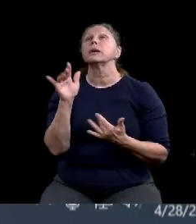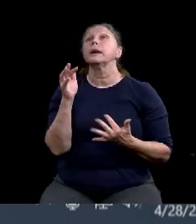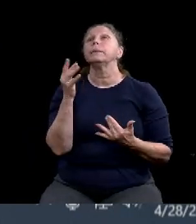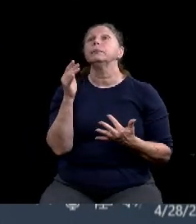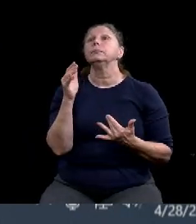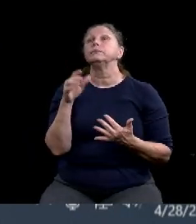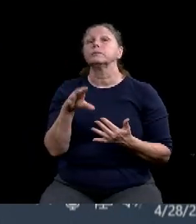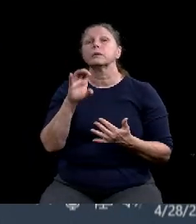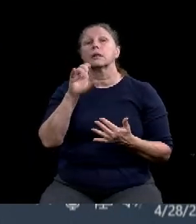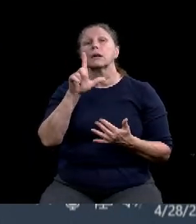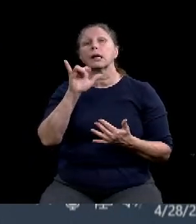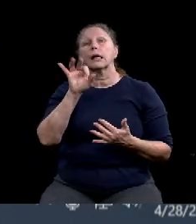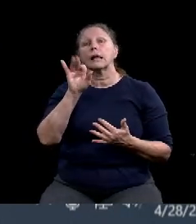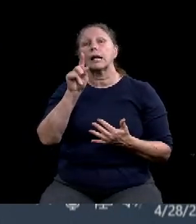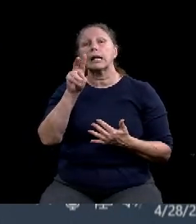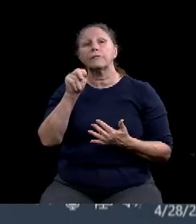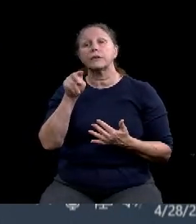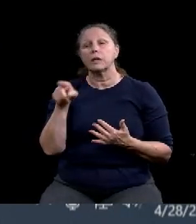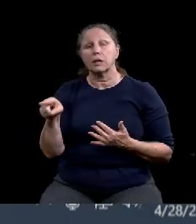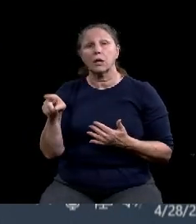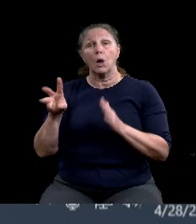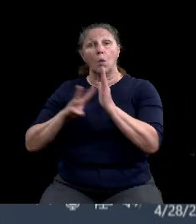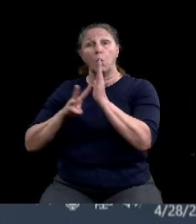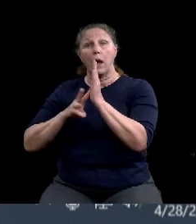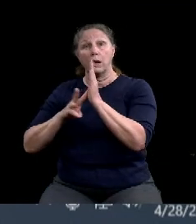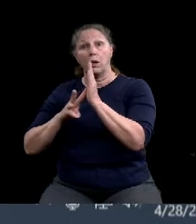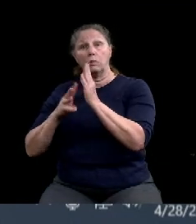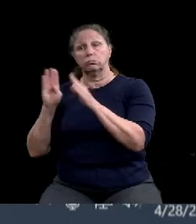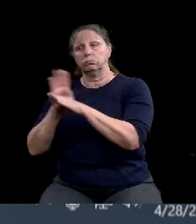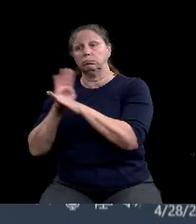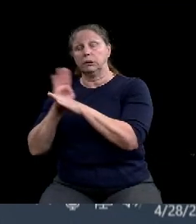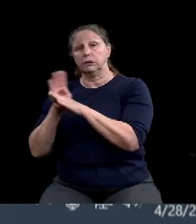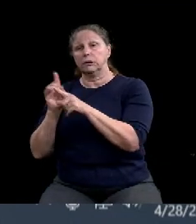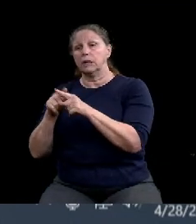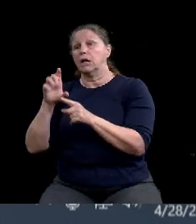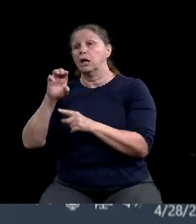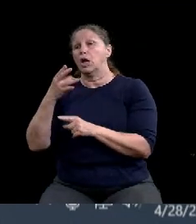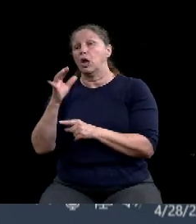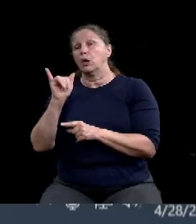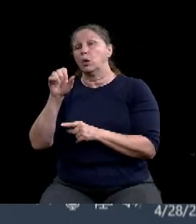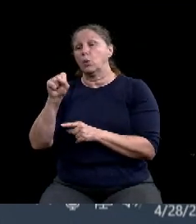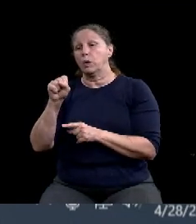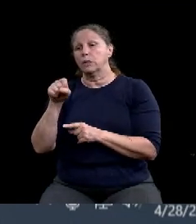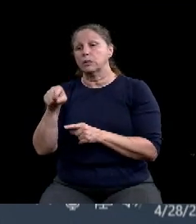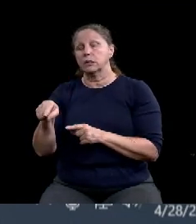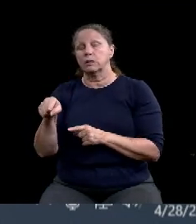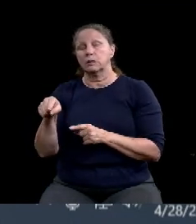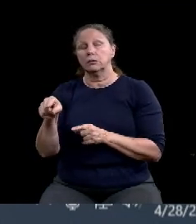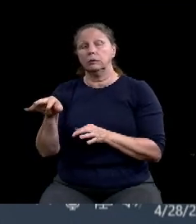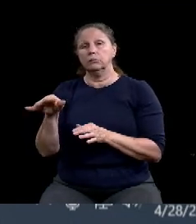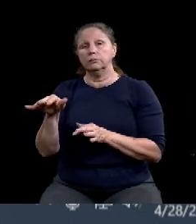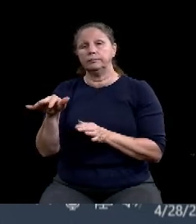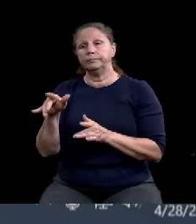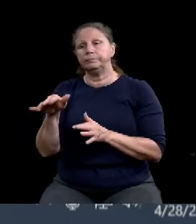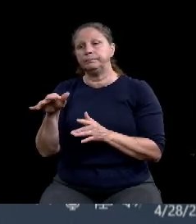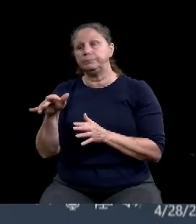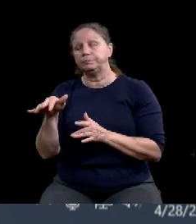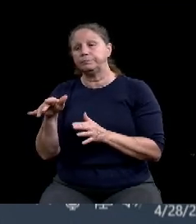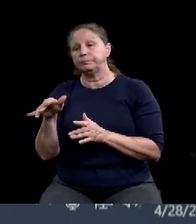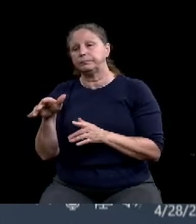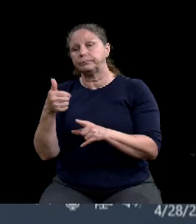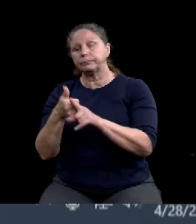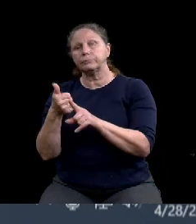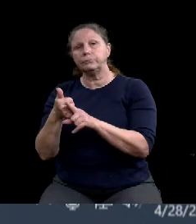Foundation and Chris Collins, who, uh, who runs that organization on behalf of the one greater Waco